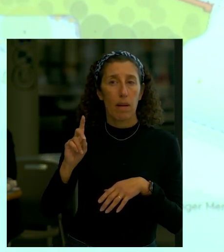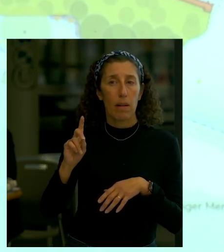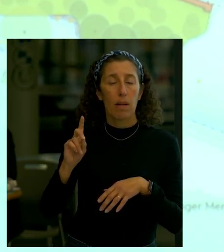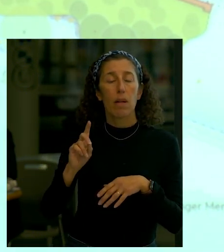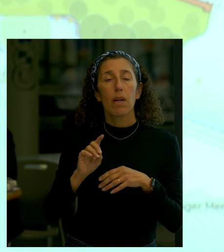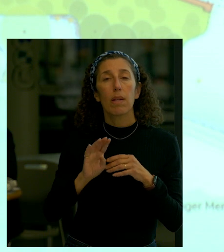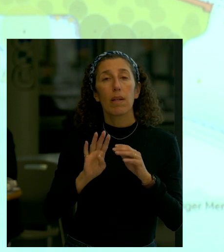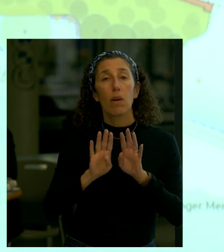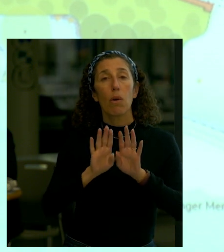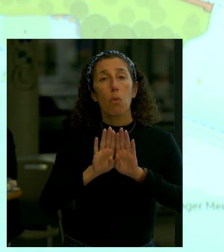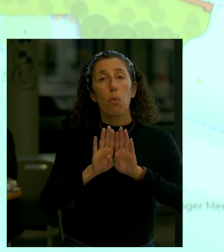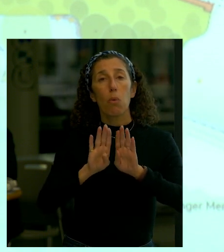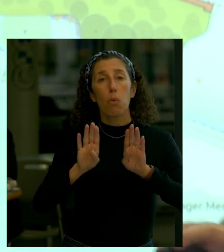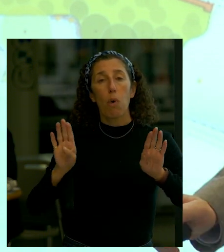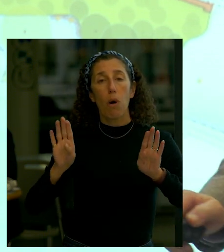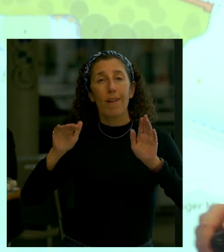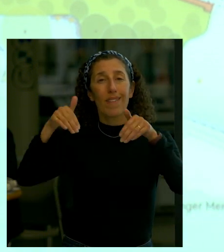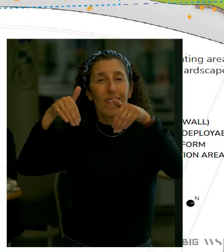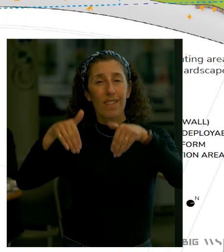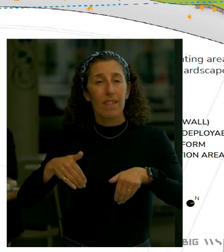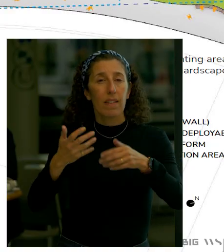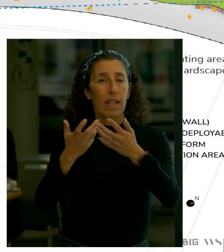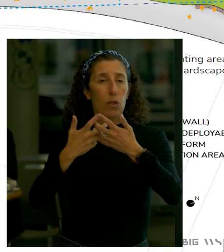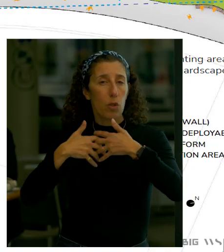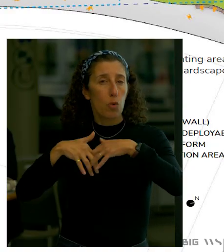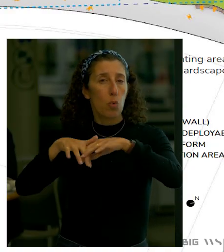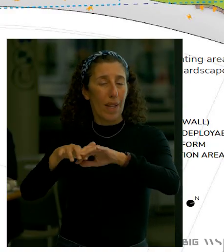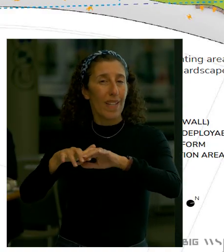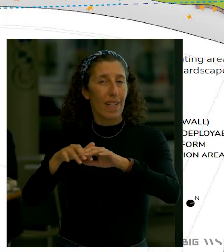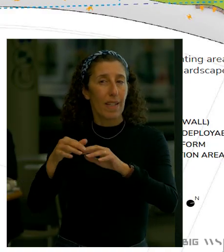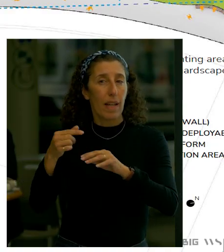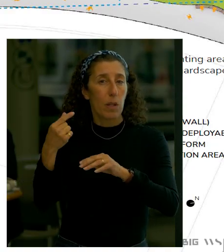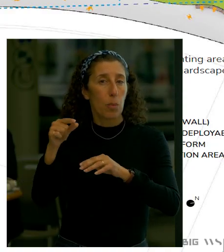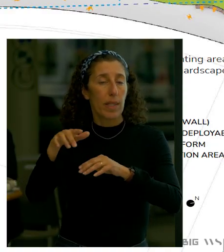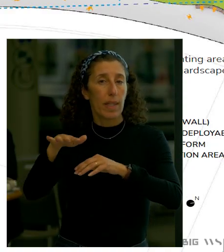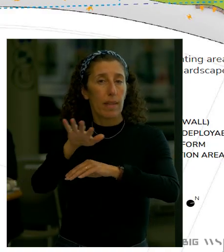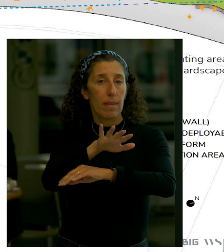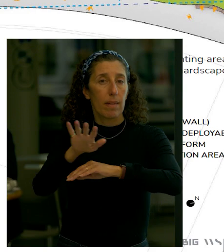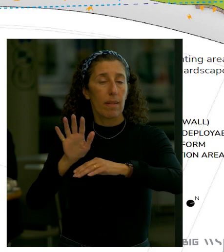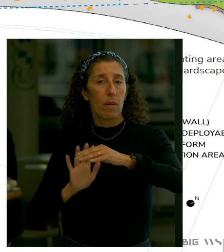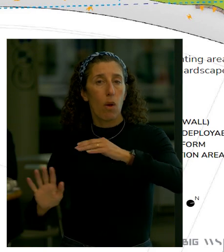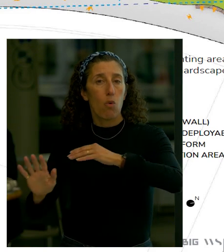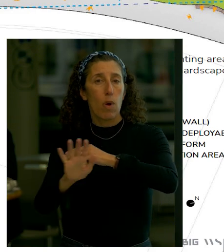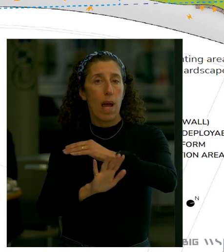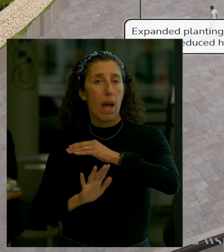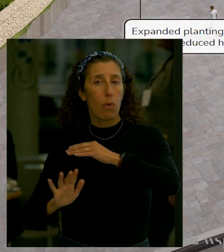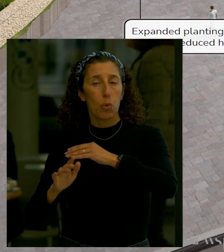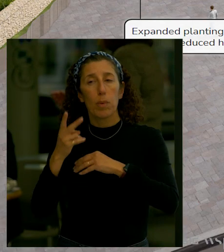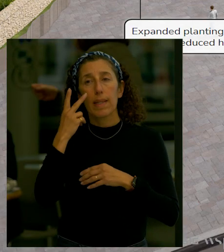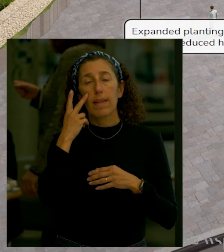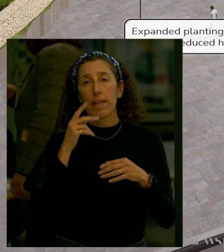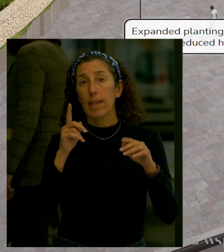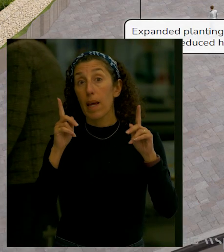plantings and the greenery and we're actually creating greenery and plantings by putting the wall there so here's some shots